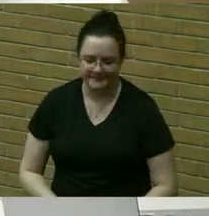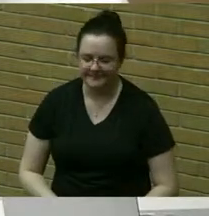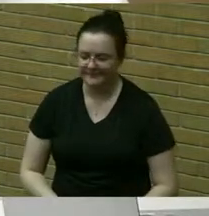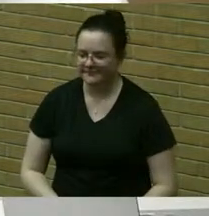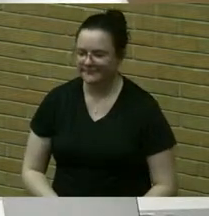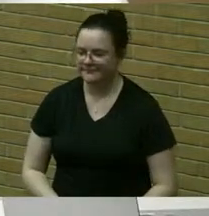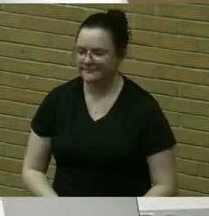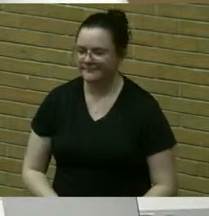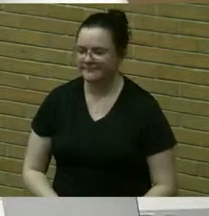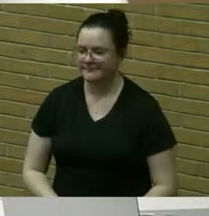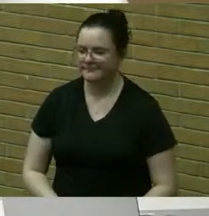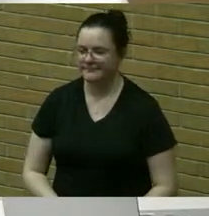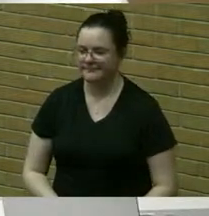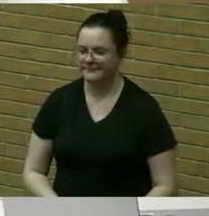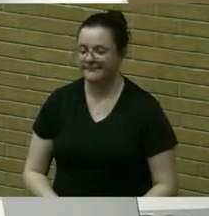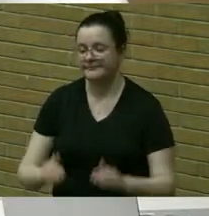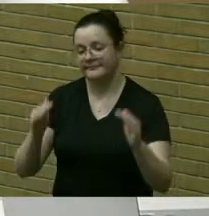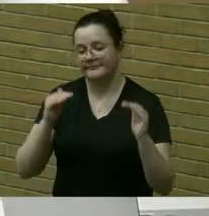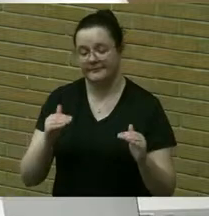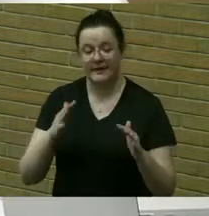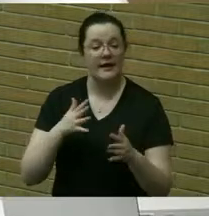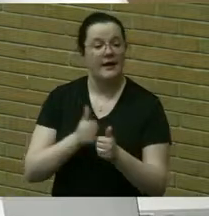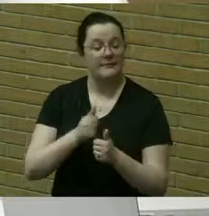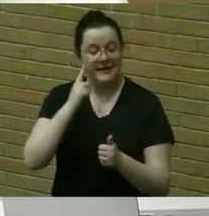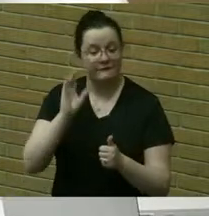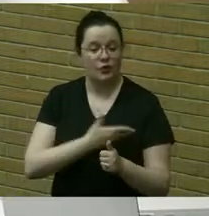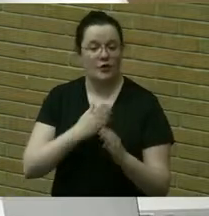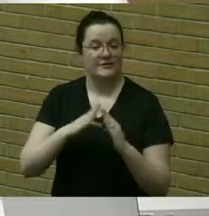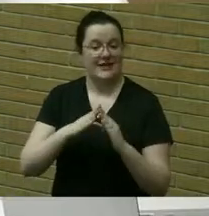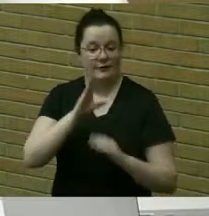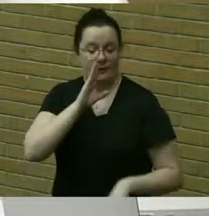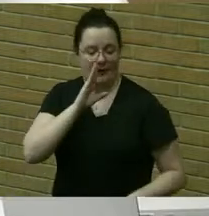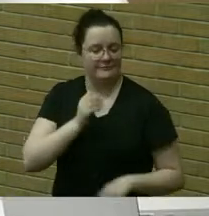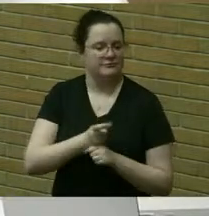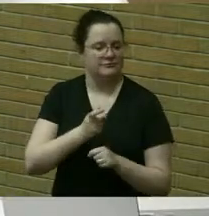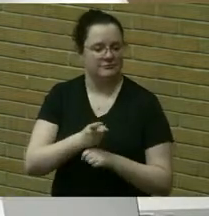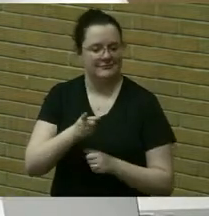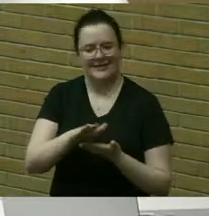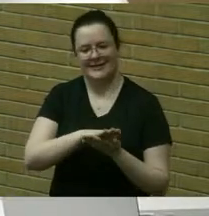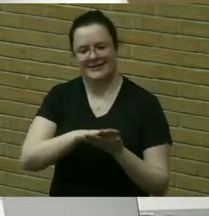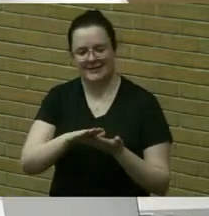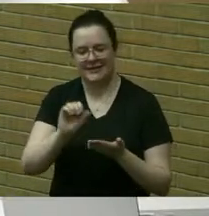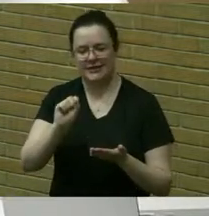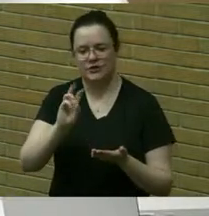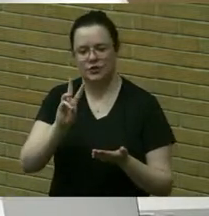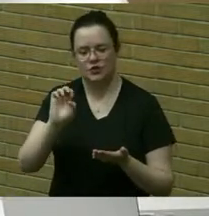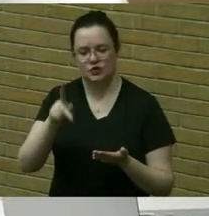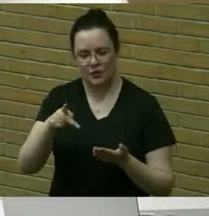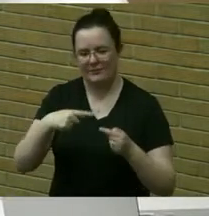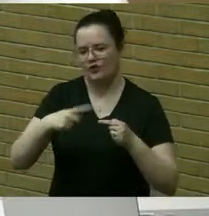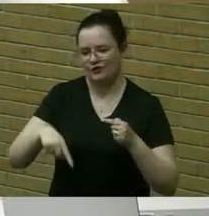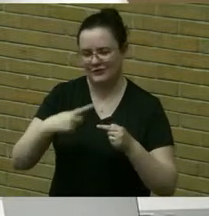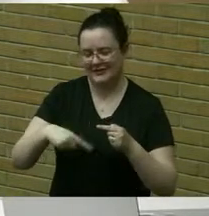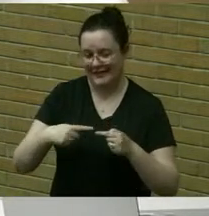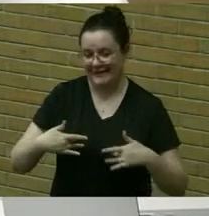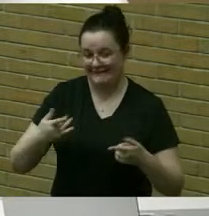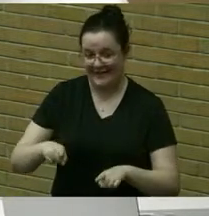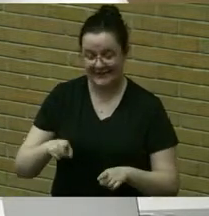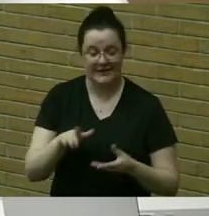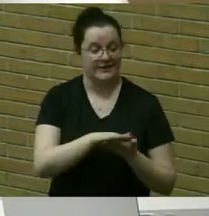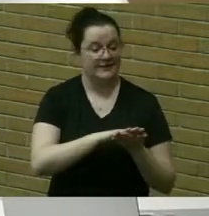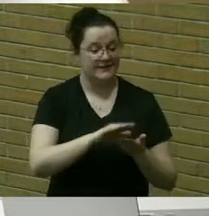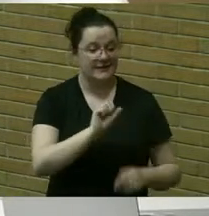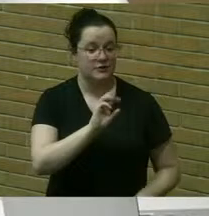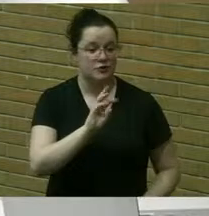community we've had an update to our town of brighton annual clean sweep and recycling events uh clean sweep will occur on saturday may